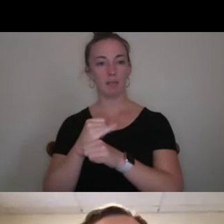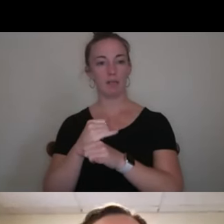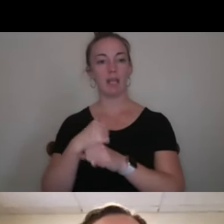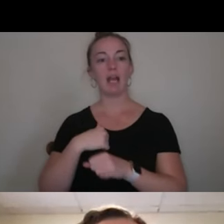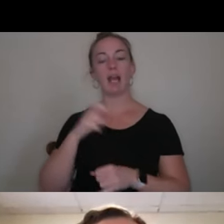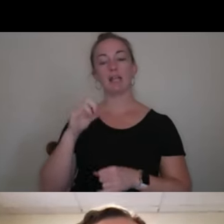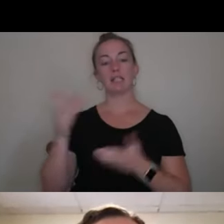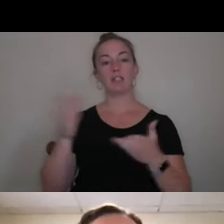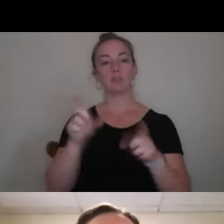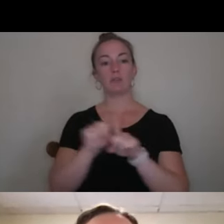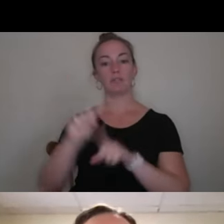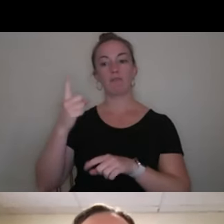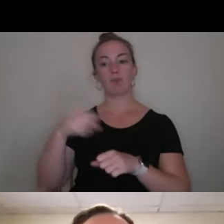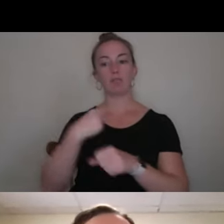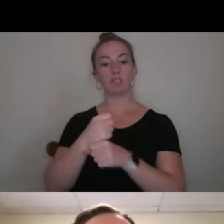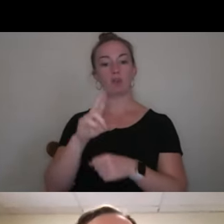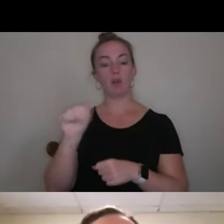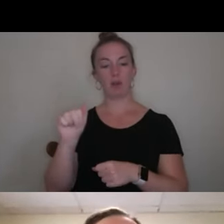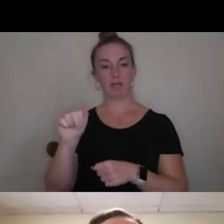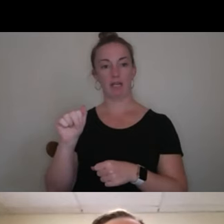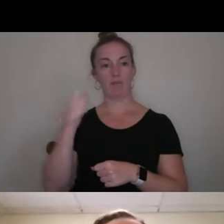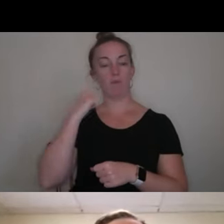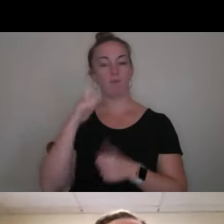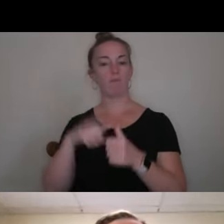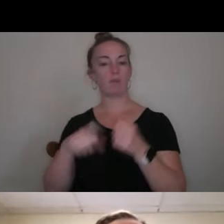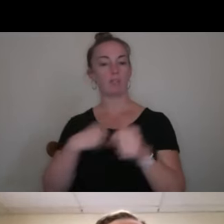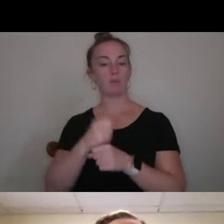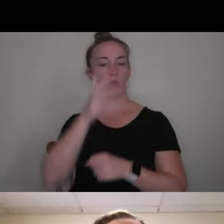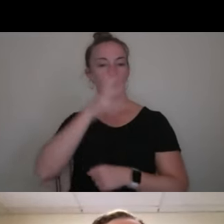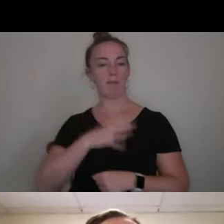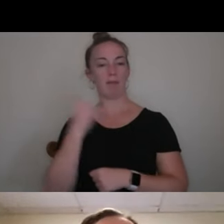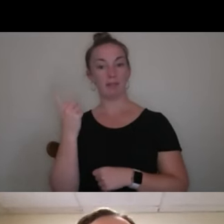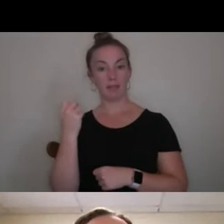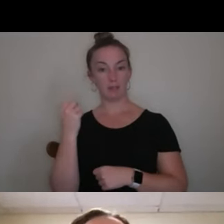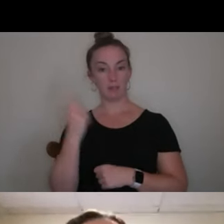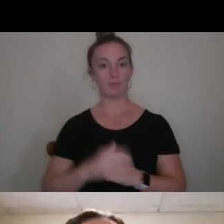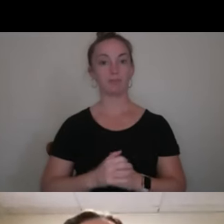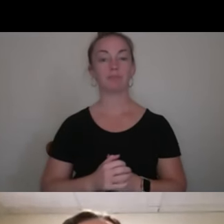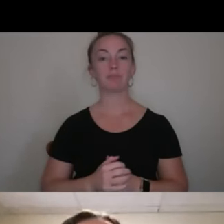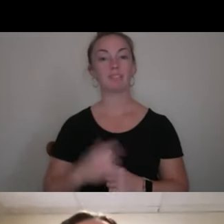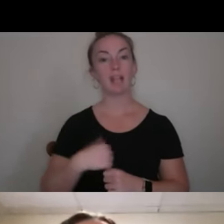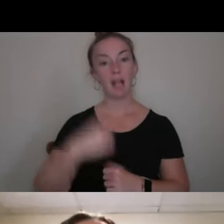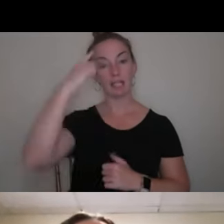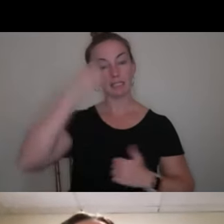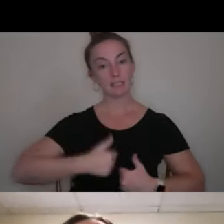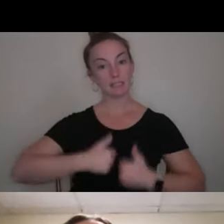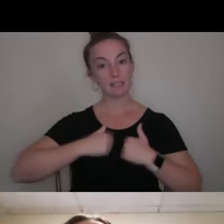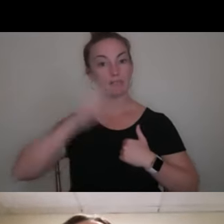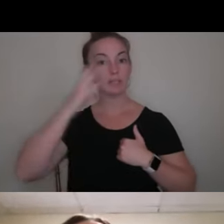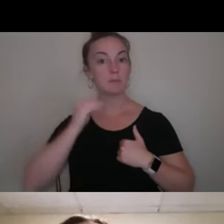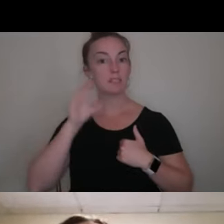year RA last year for first year women. So I think that the residential experience at center